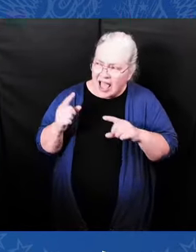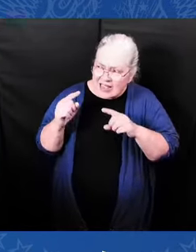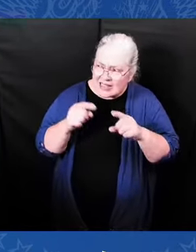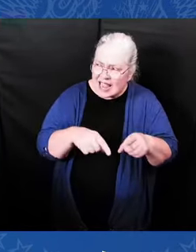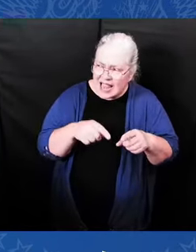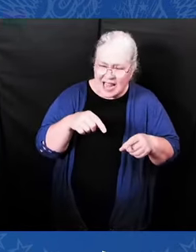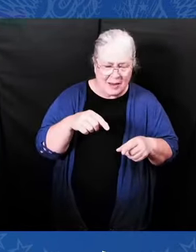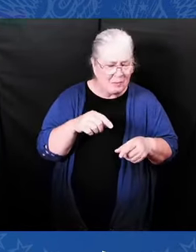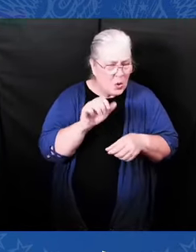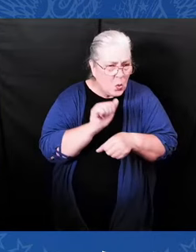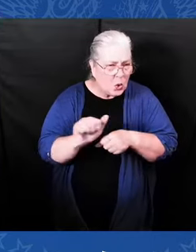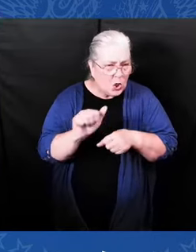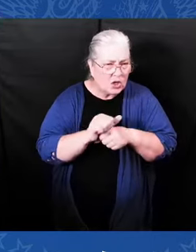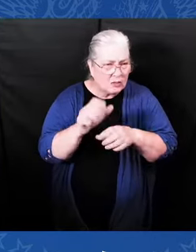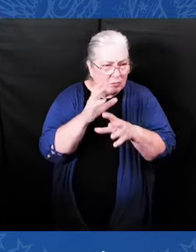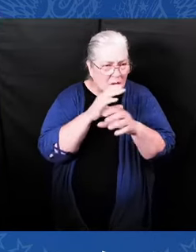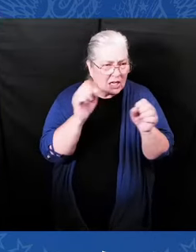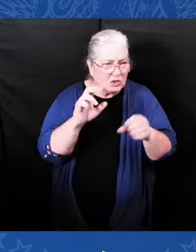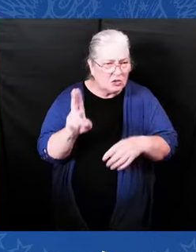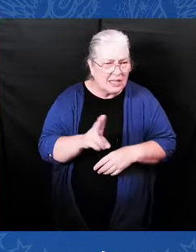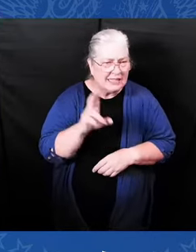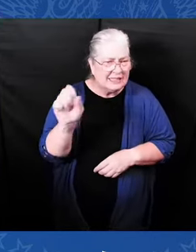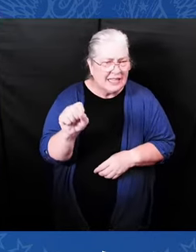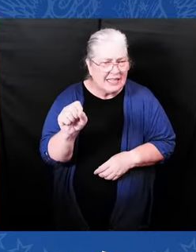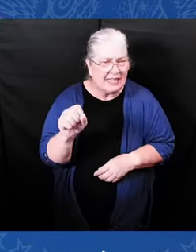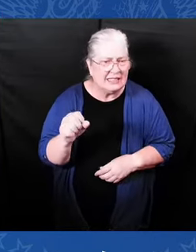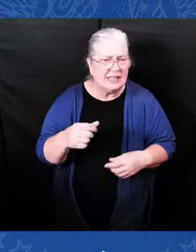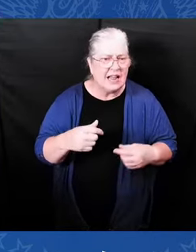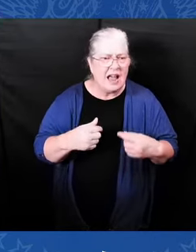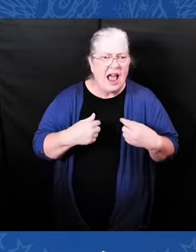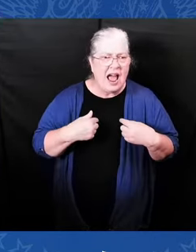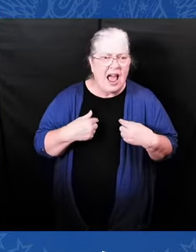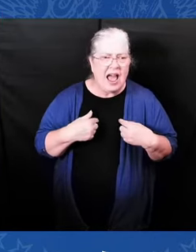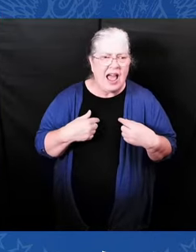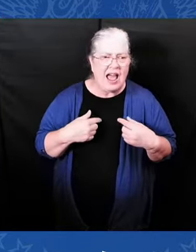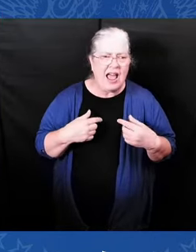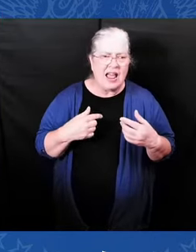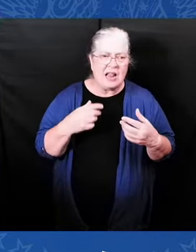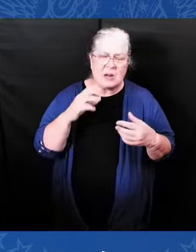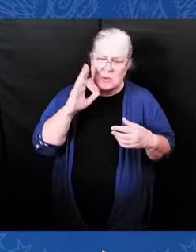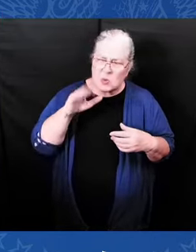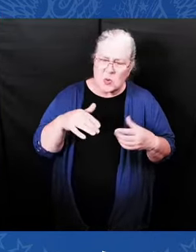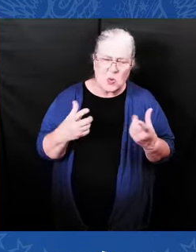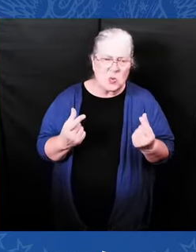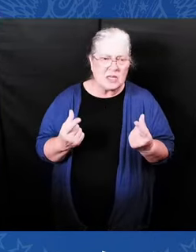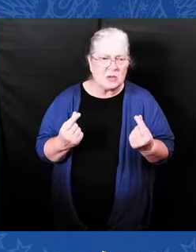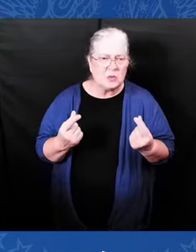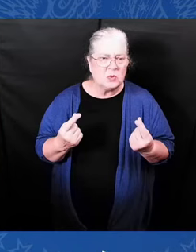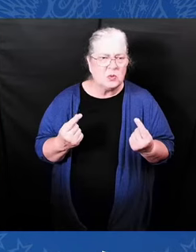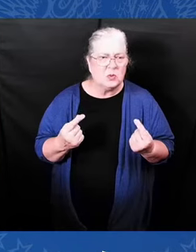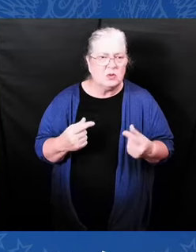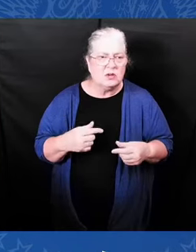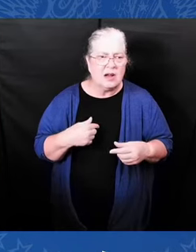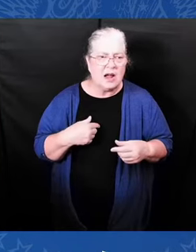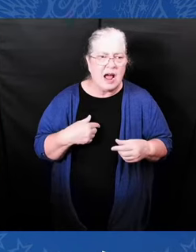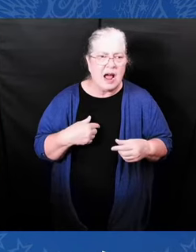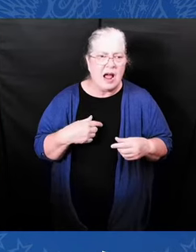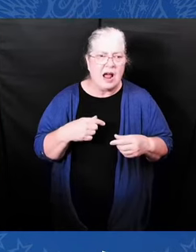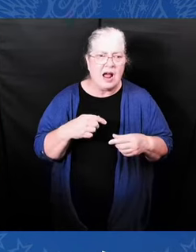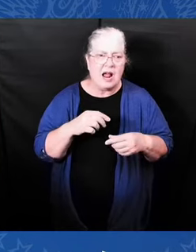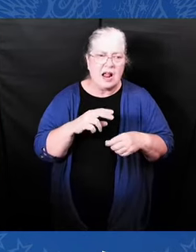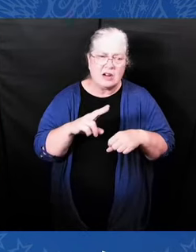When Russia invaded Ukraine, I knew what to do. I rebuilt NATO and brought our alliance to rally the world.